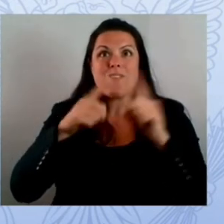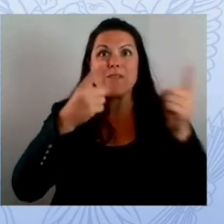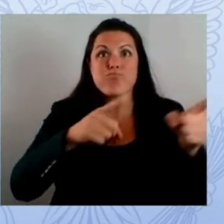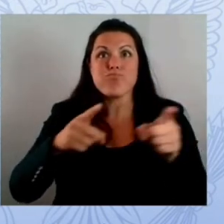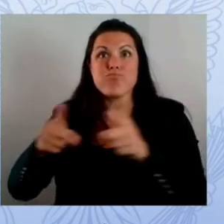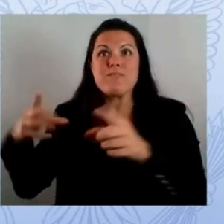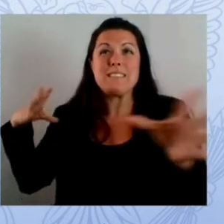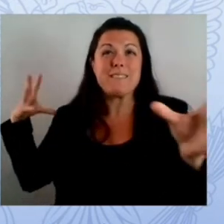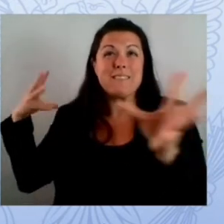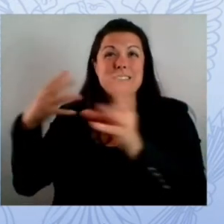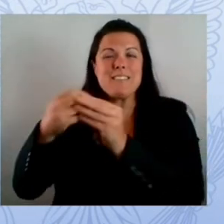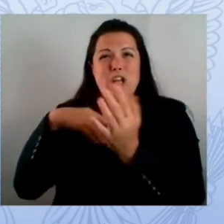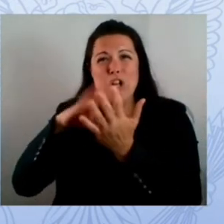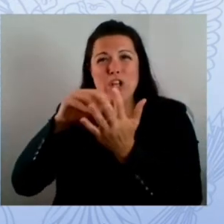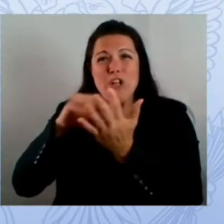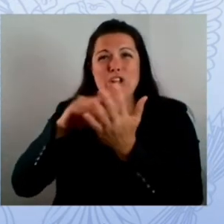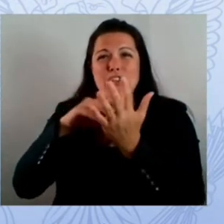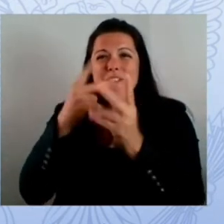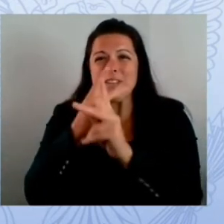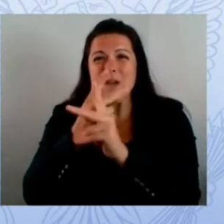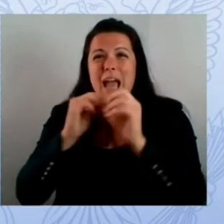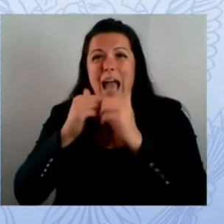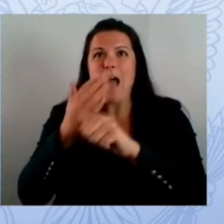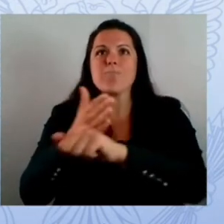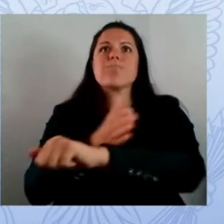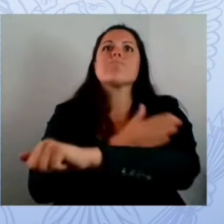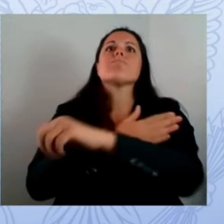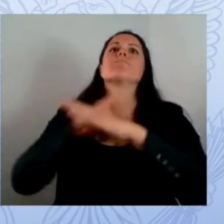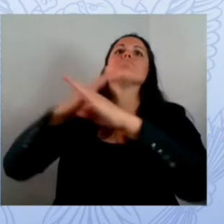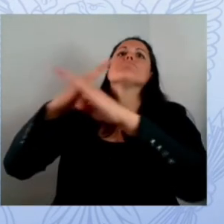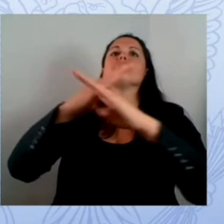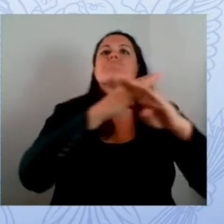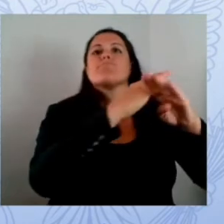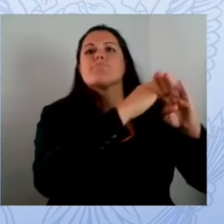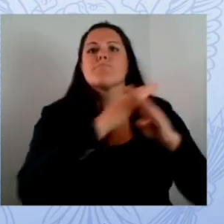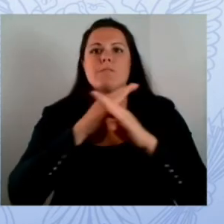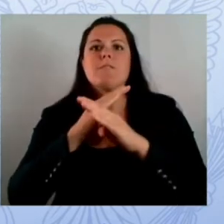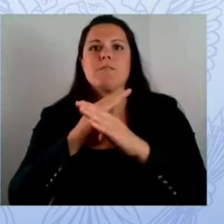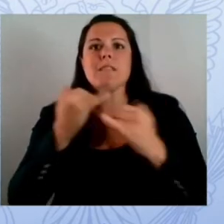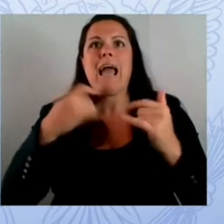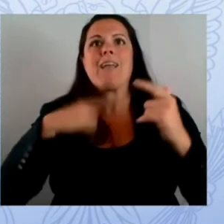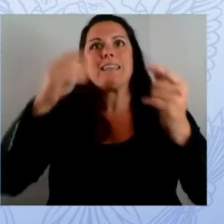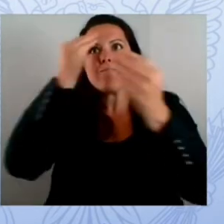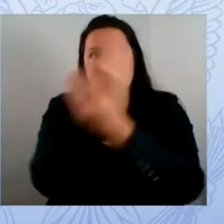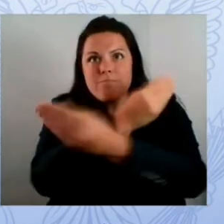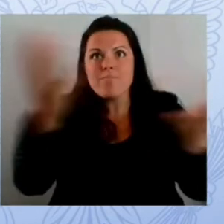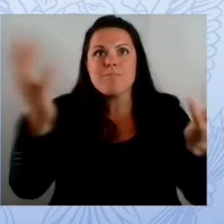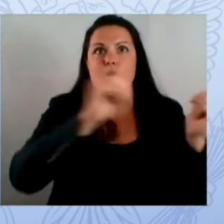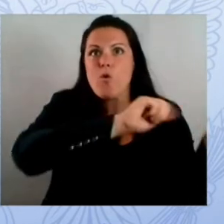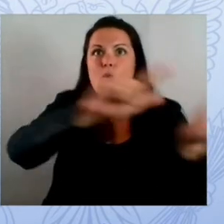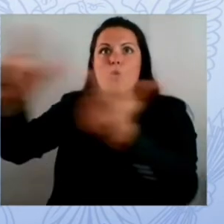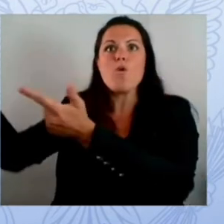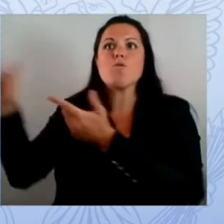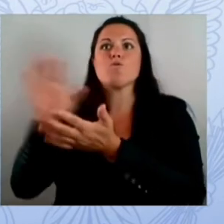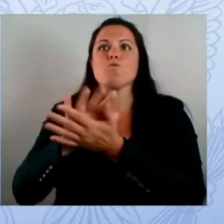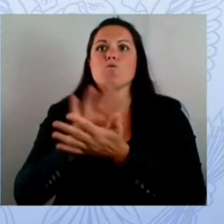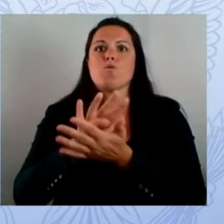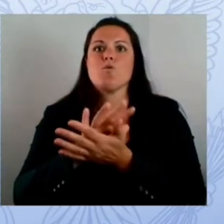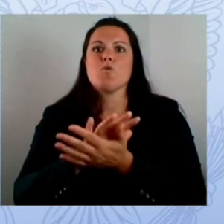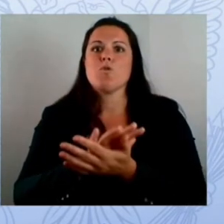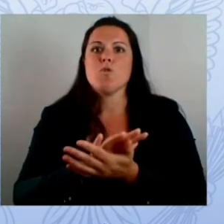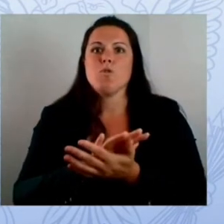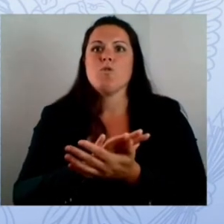so you're also going to get to hear from the cio from san diego who i have to give a shout out from because that's my hometown yeah there he is over there terry